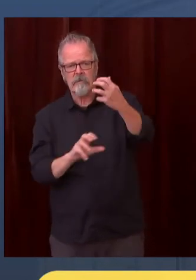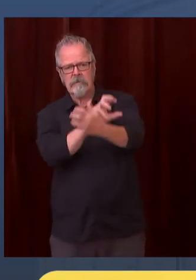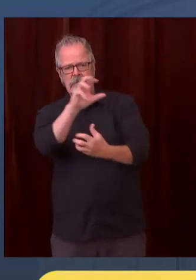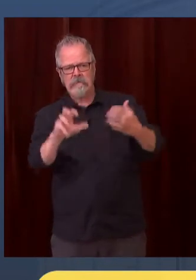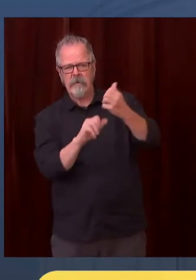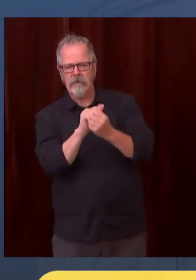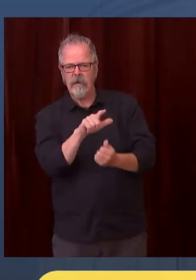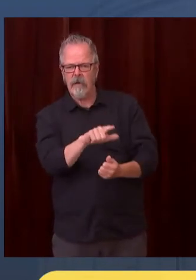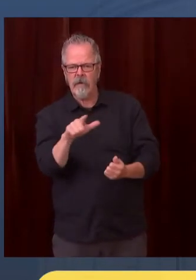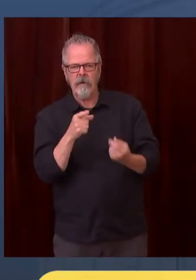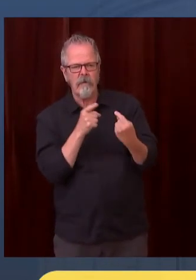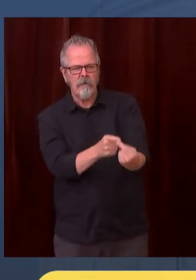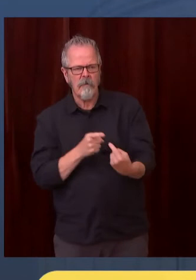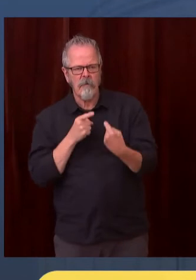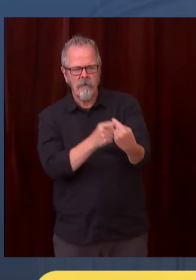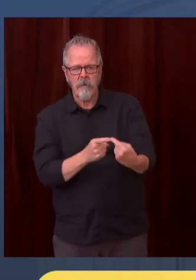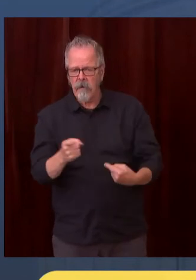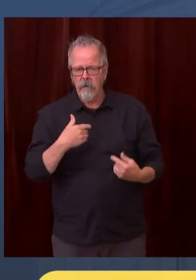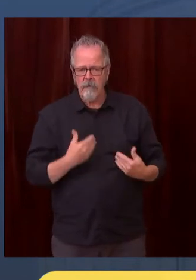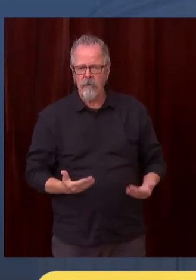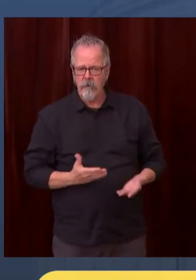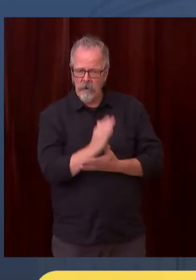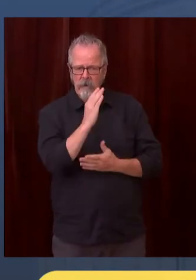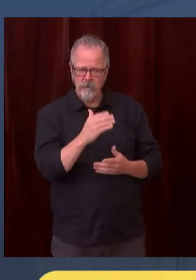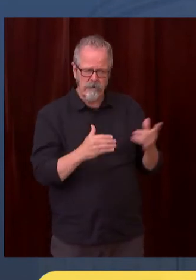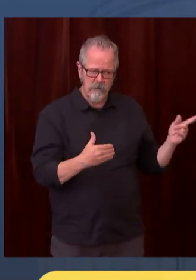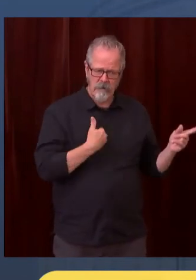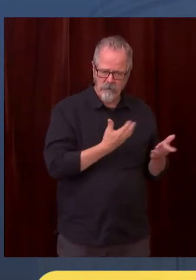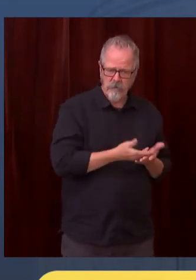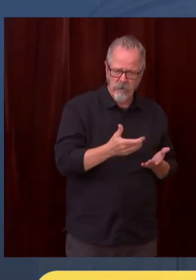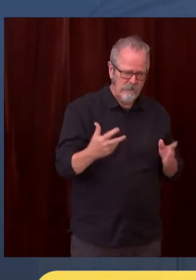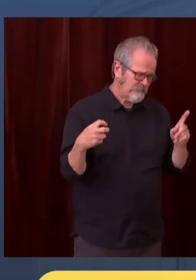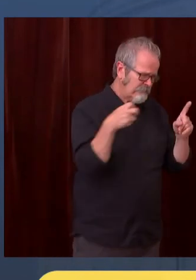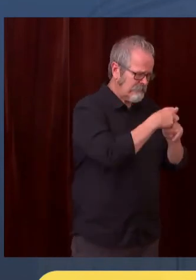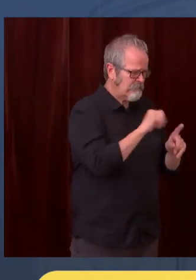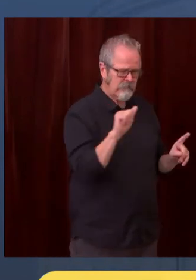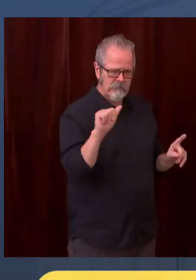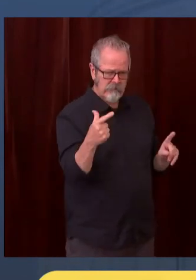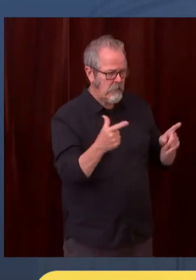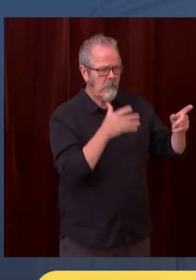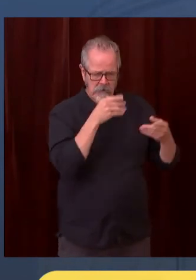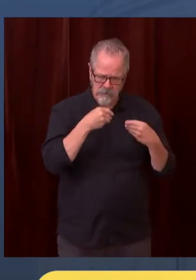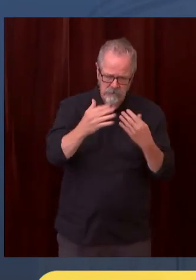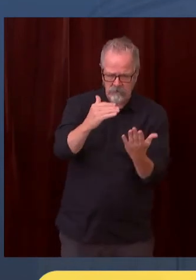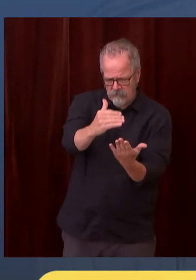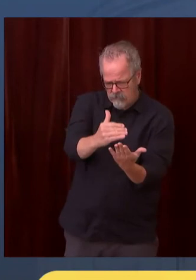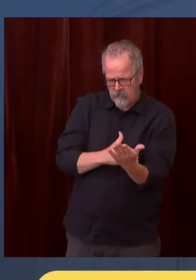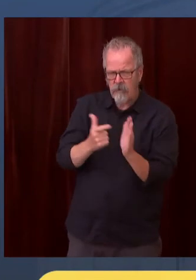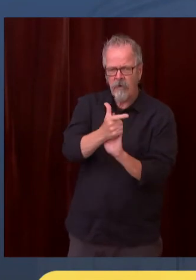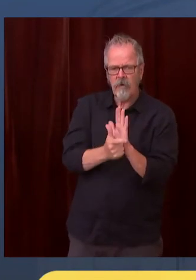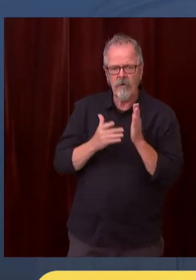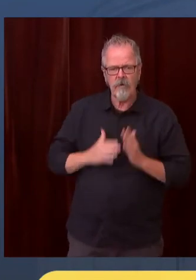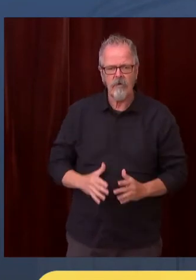provides you the right to representation, to legal representation. And the court may be able to appoint you a